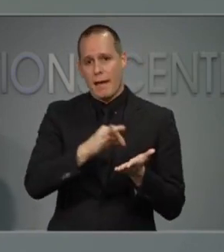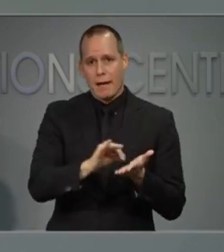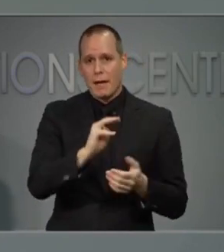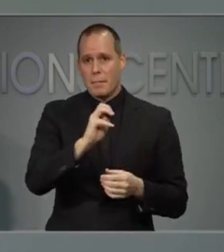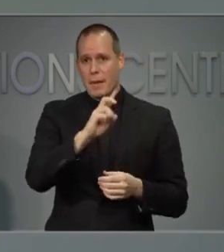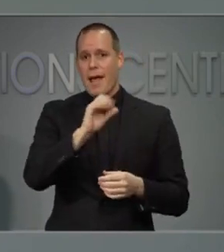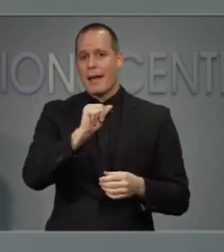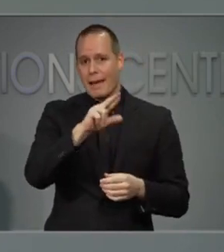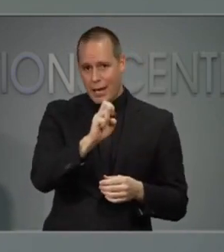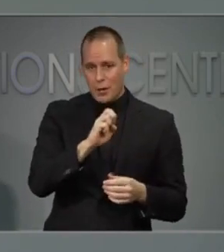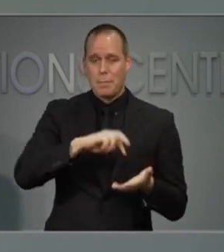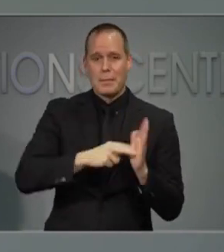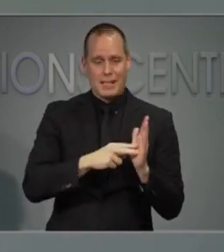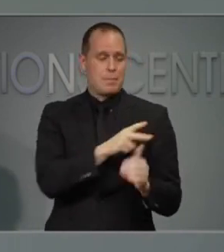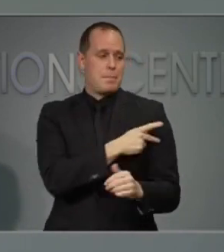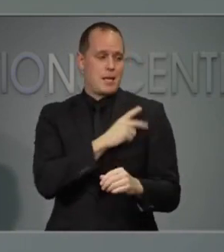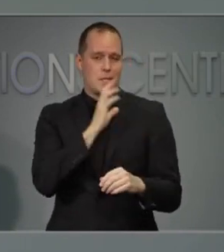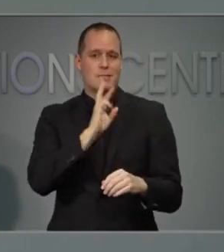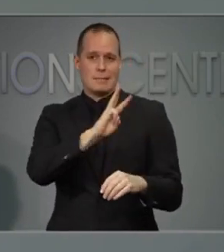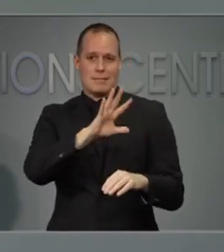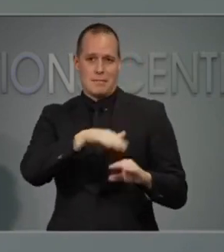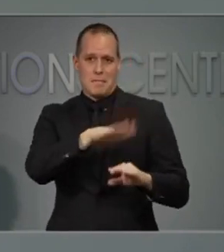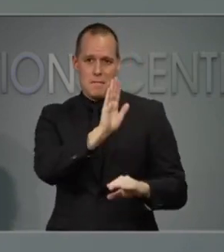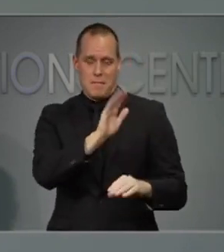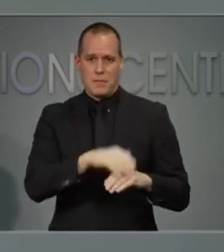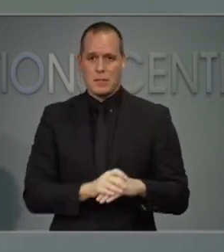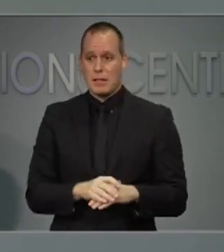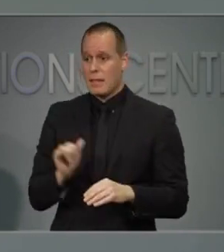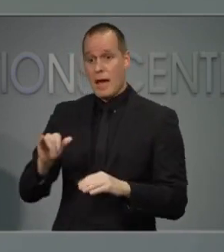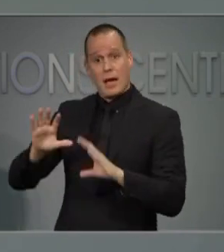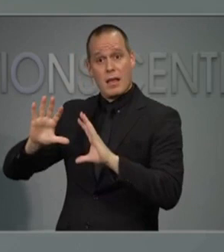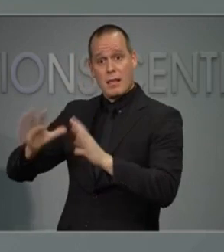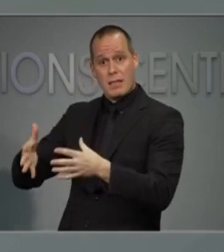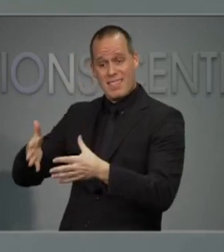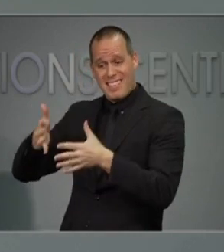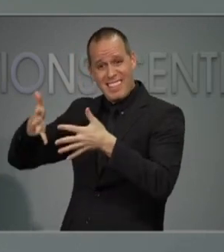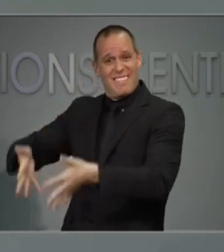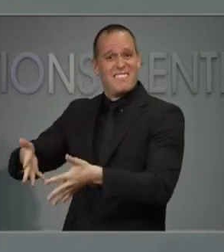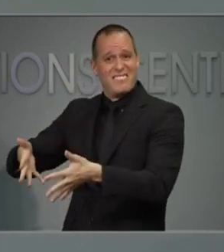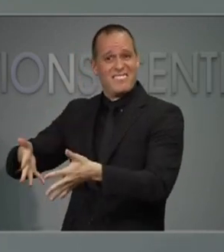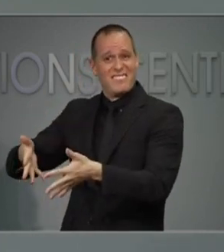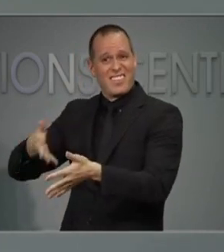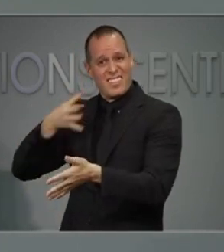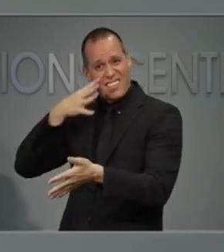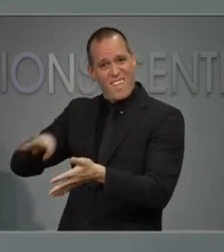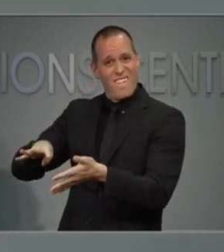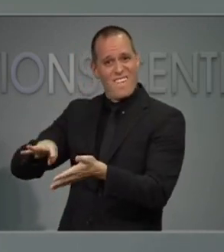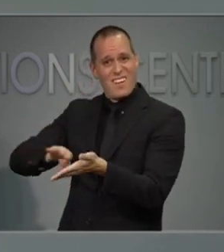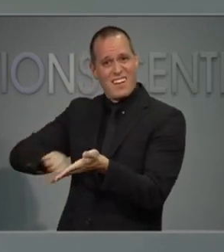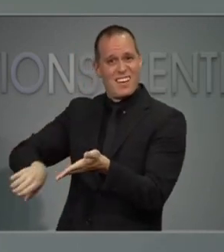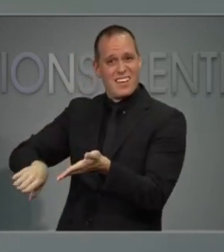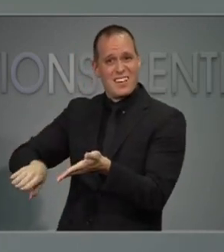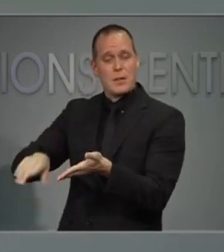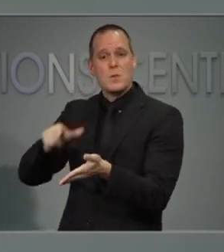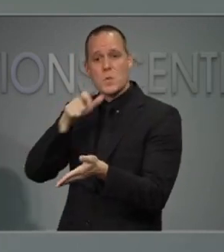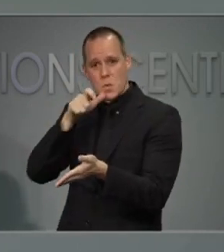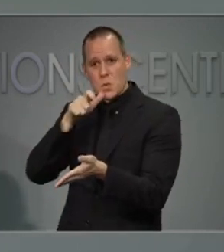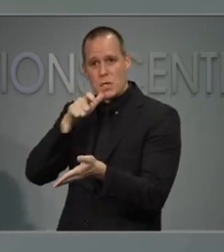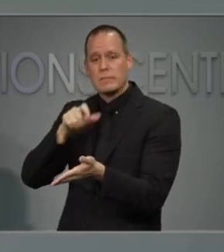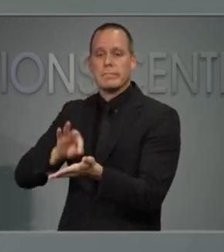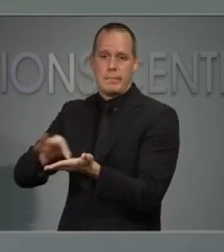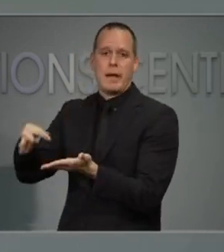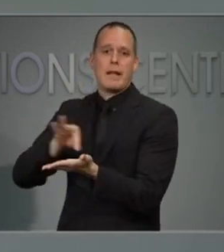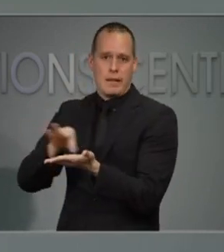over 65. And it disadvantaged those health providers willing to serve the people most in need,